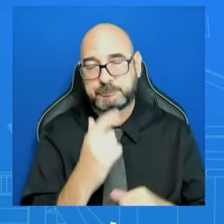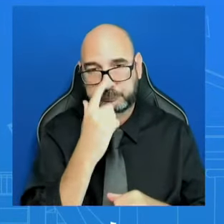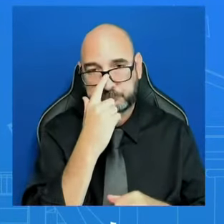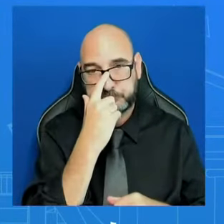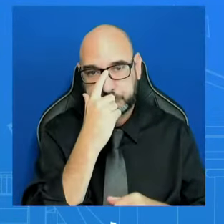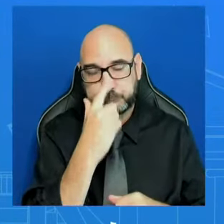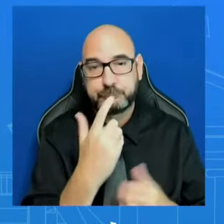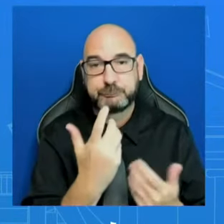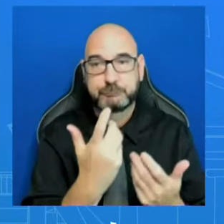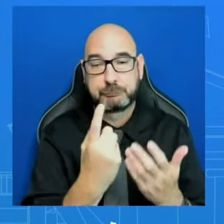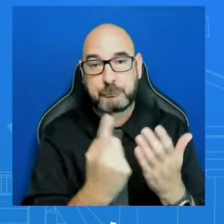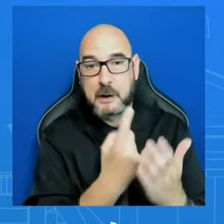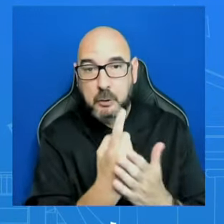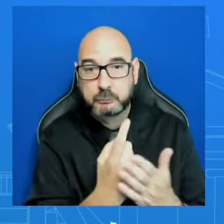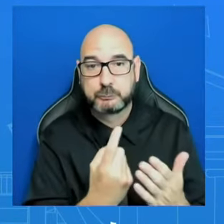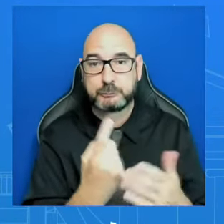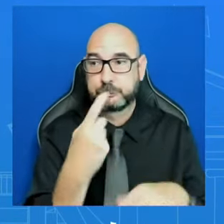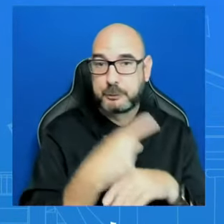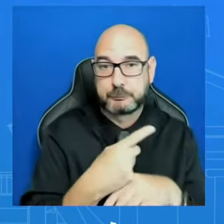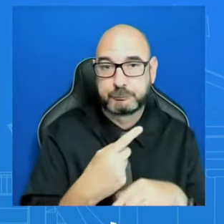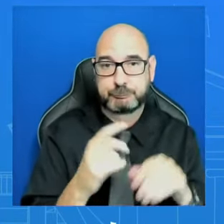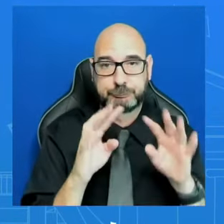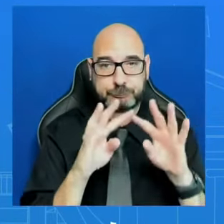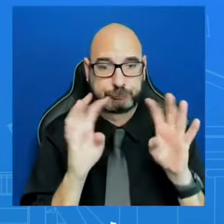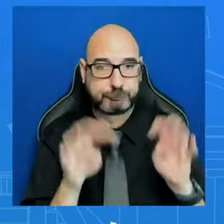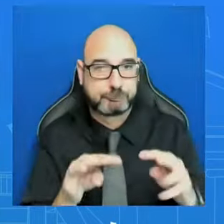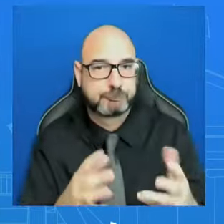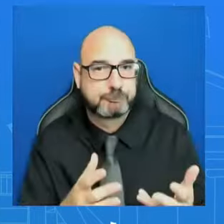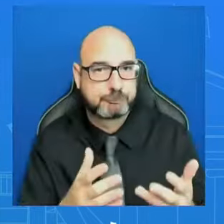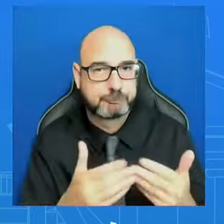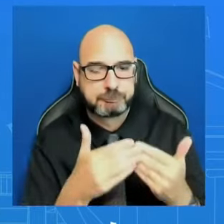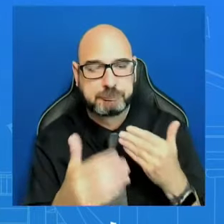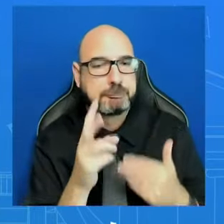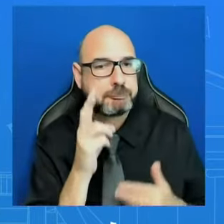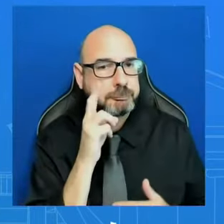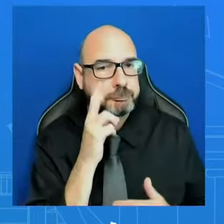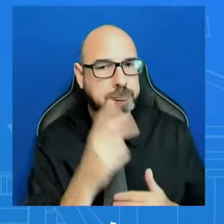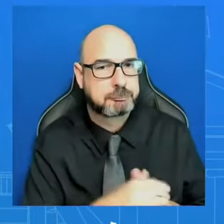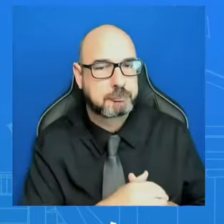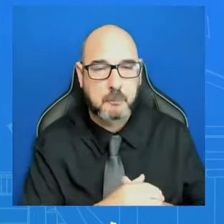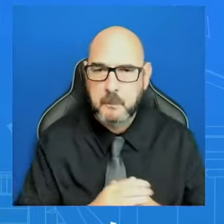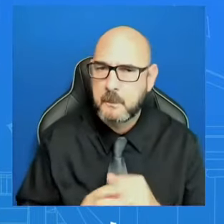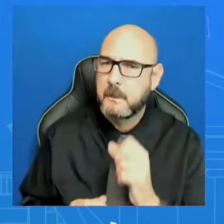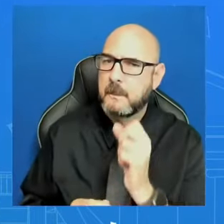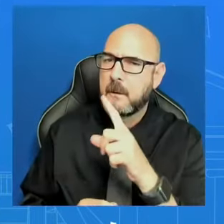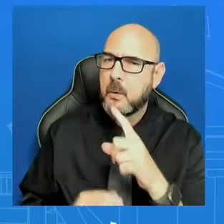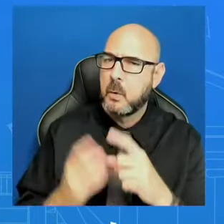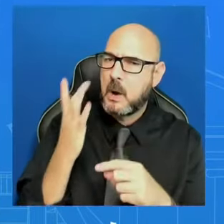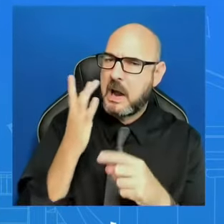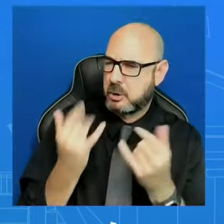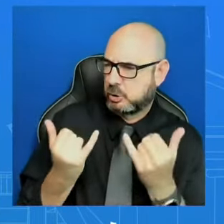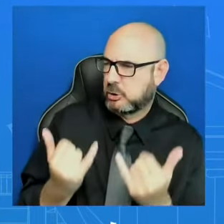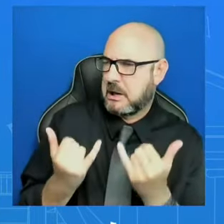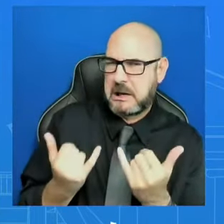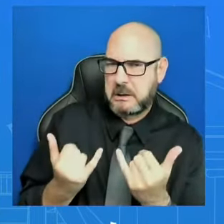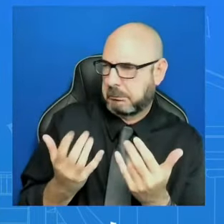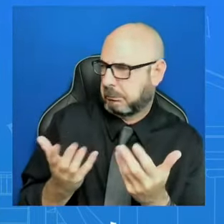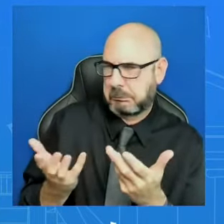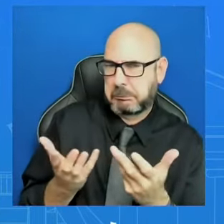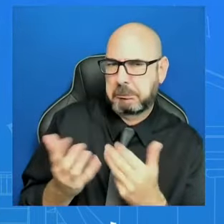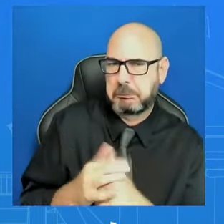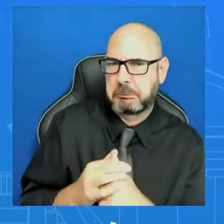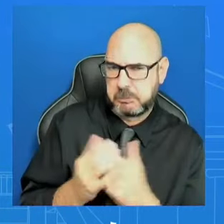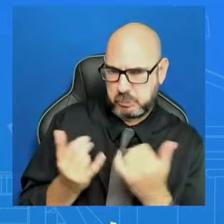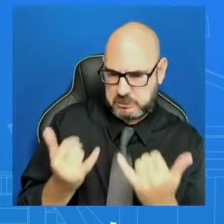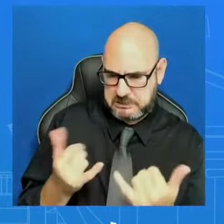John, why today? Why today what? Why today for the phone call? Why this apparent shift